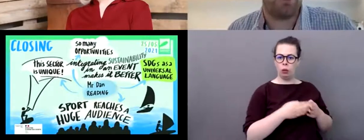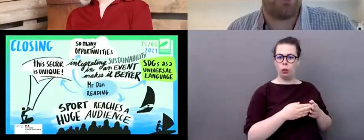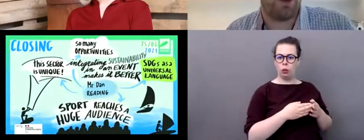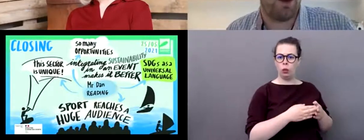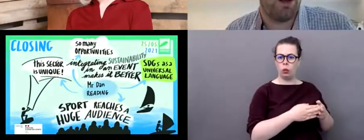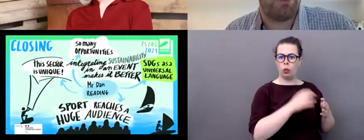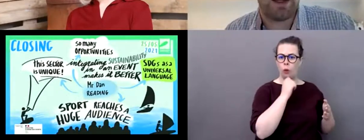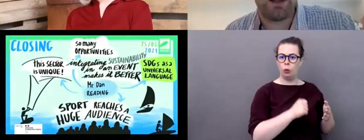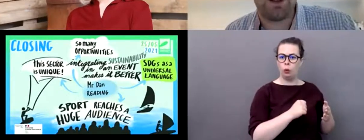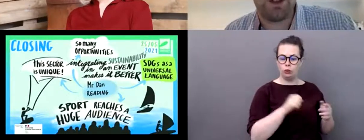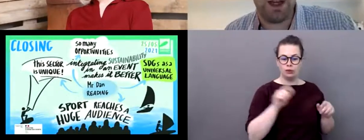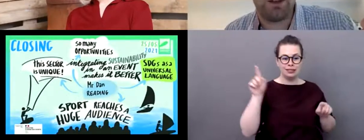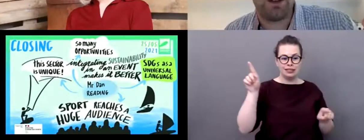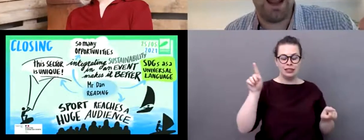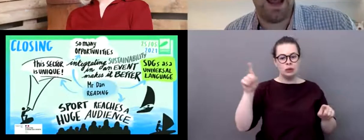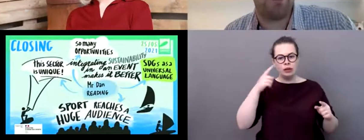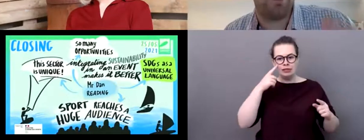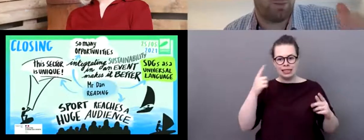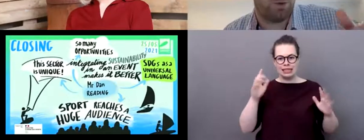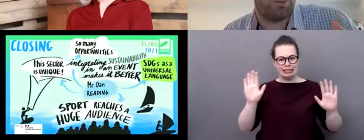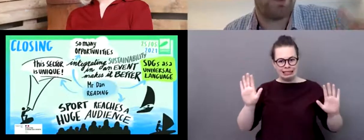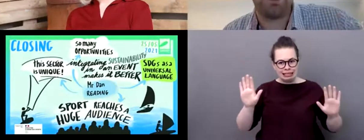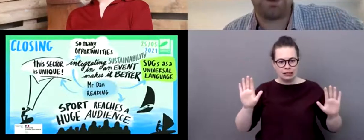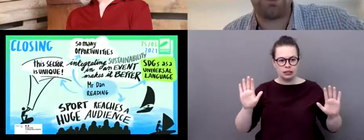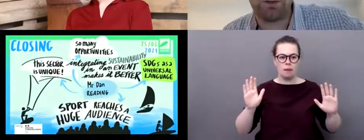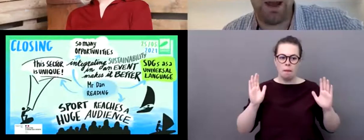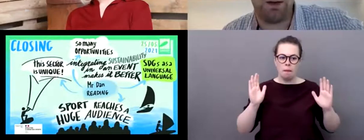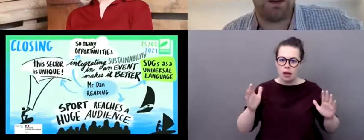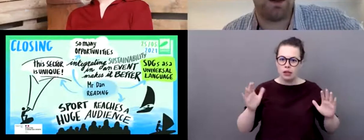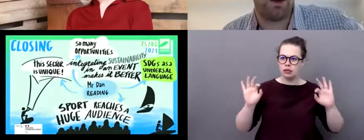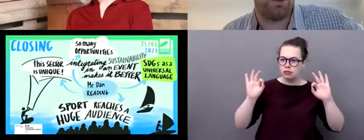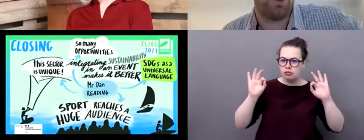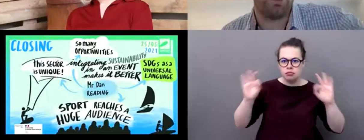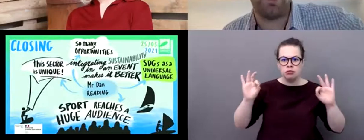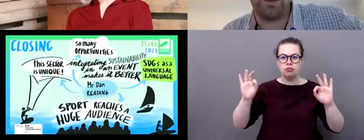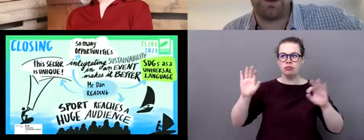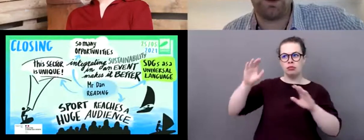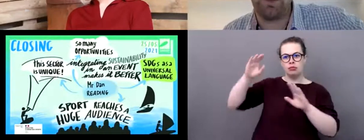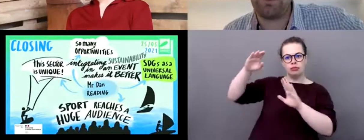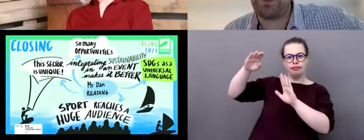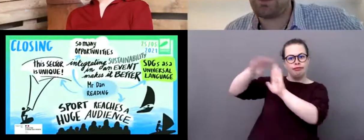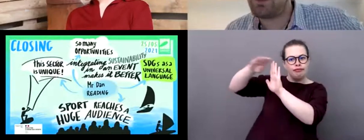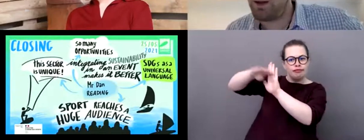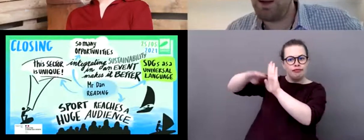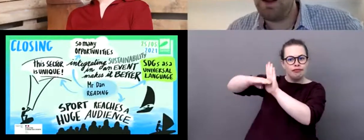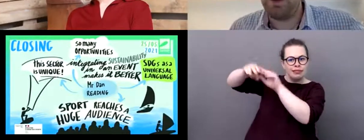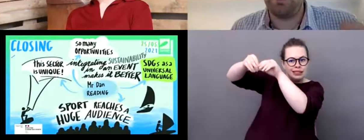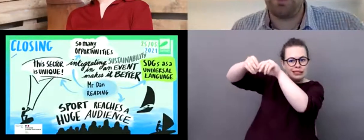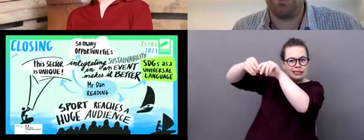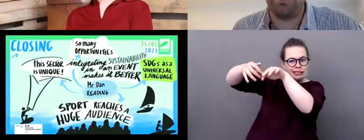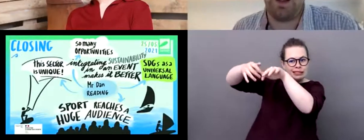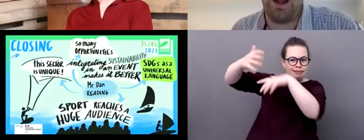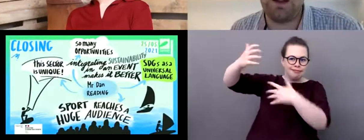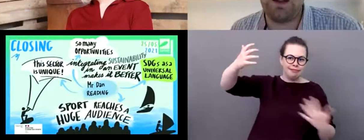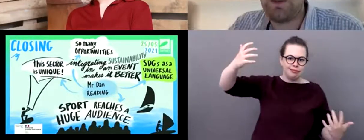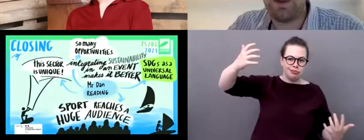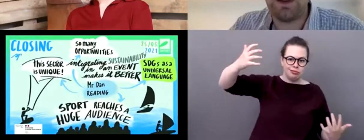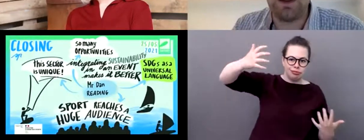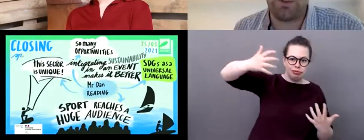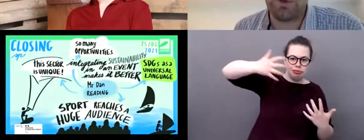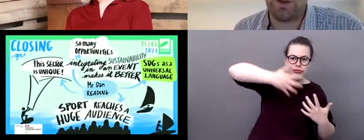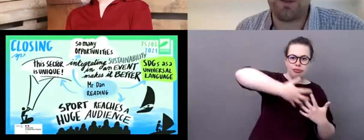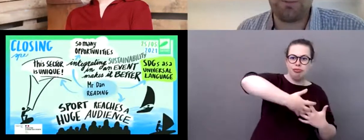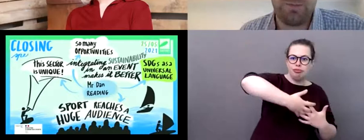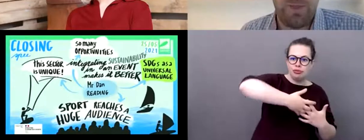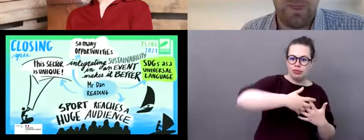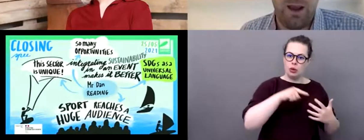how some of the regulation changes they have will potentially trickle down into what we see in the automotive sector in, in, uh, you know, a few